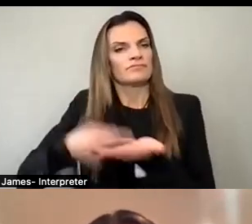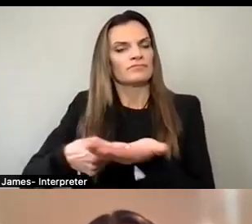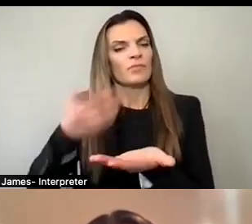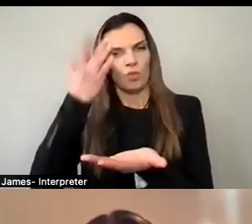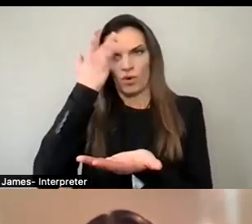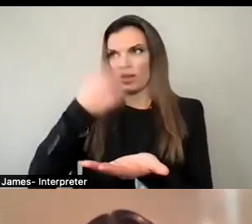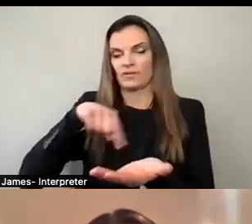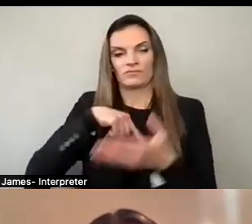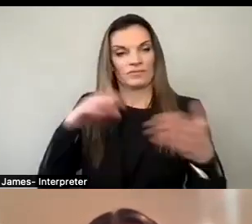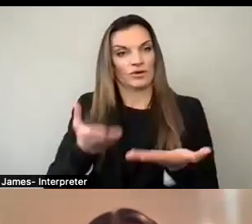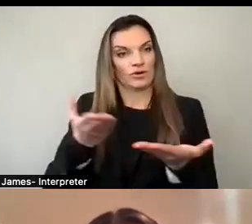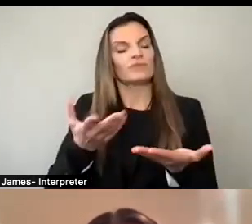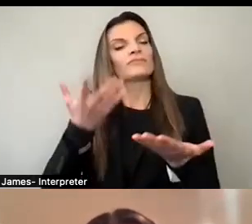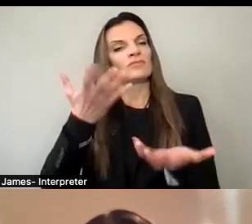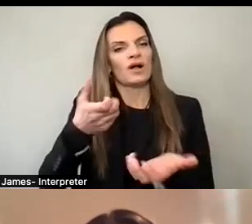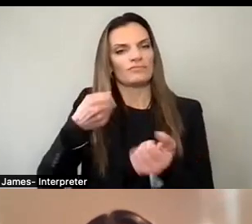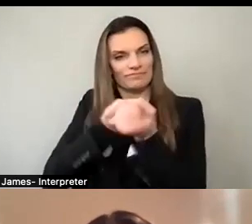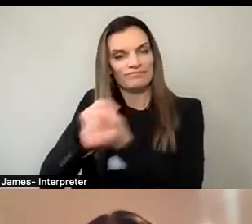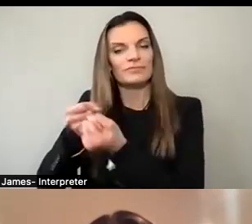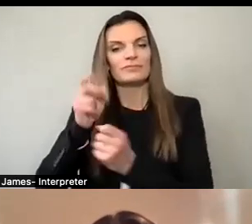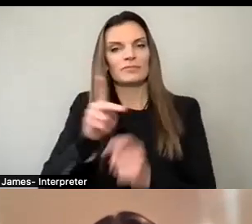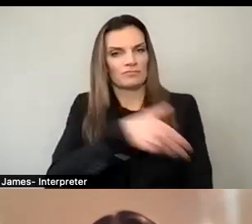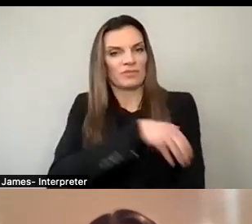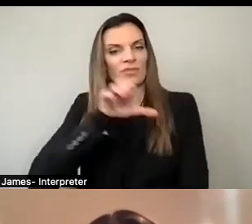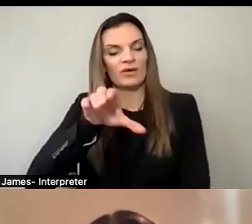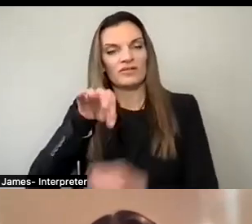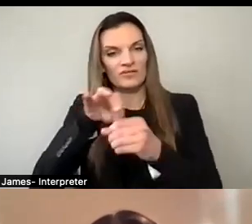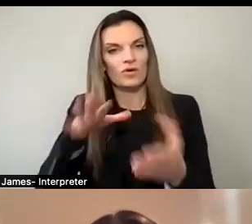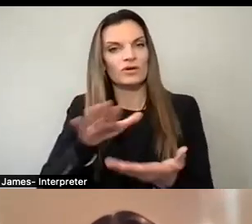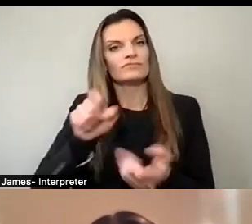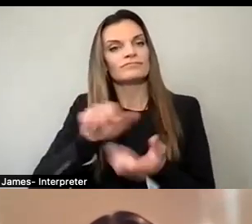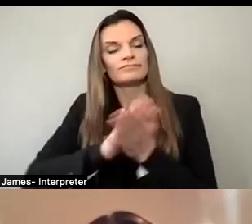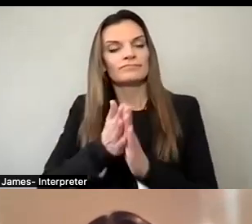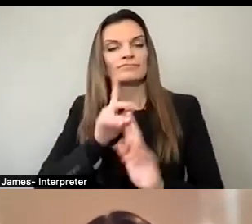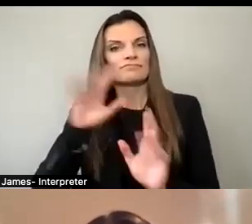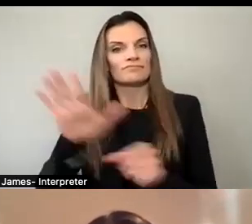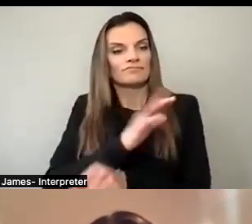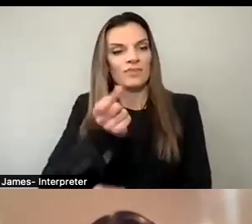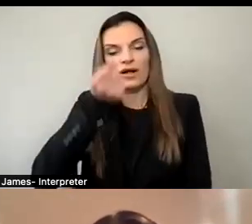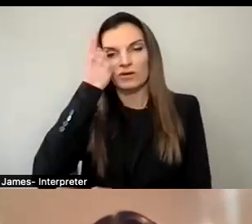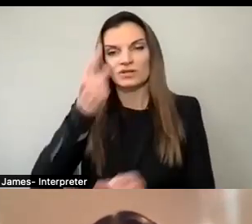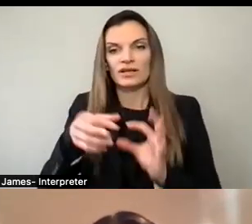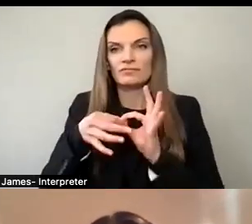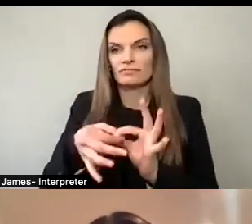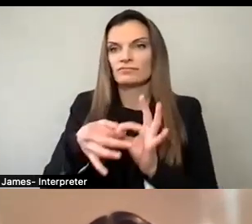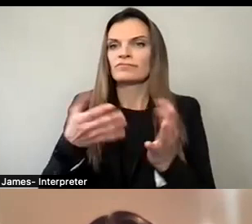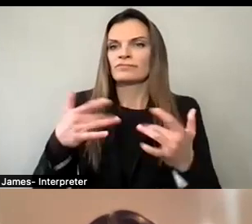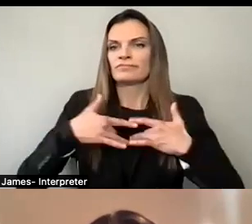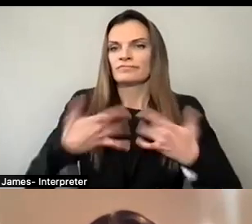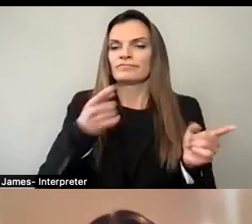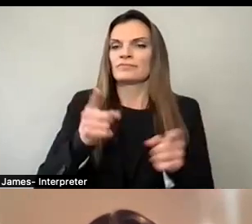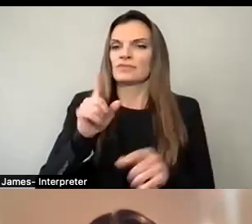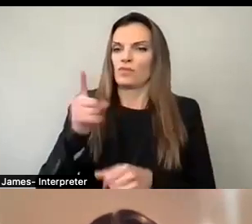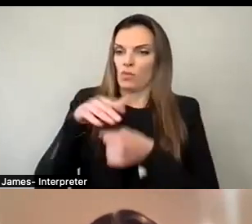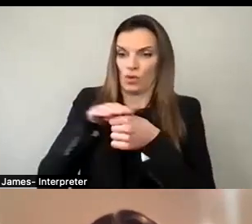represented in our democracy. We empower voters and defend democracy through advocacy, education and litigation at the local, state and national